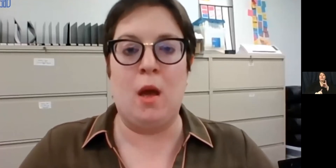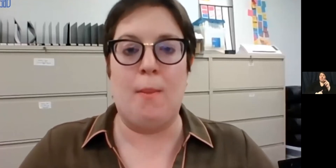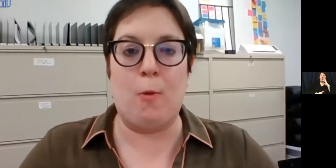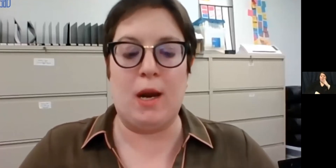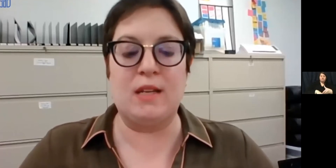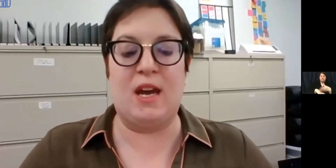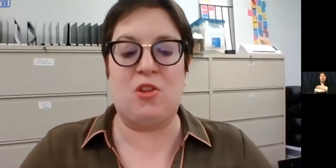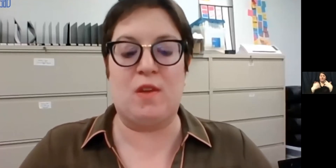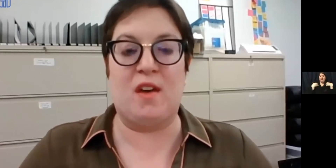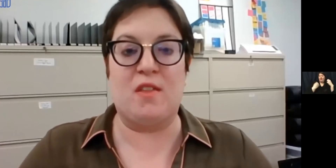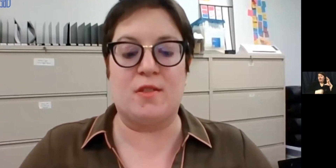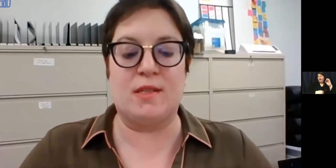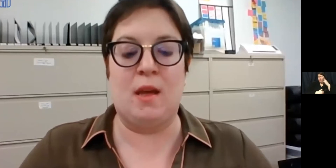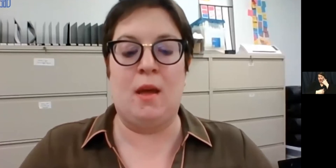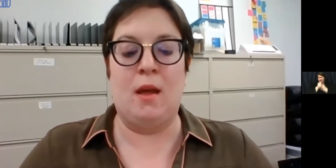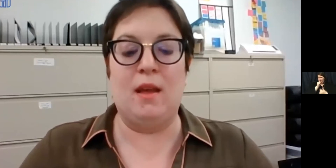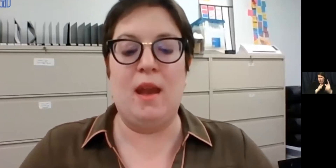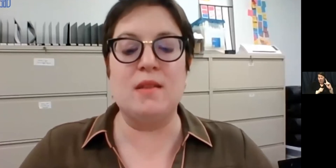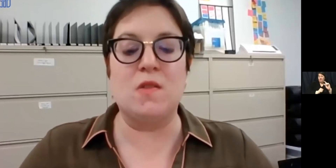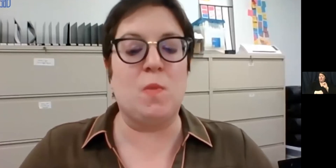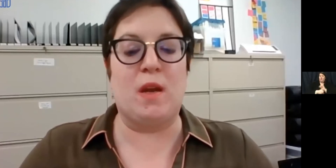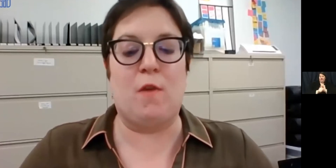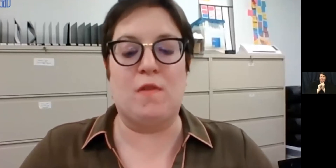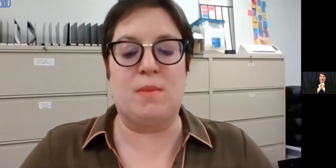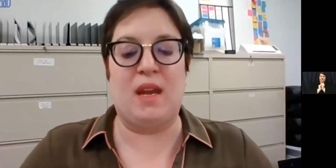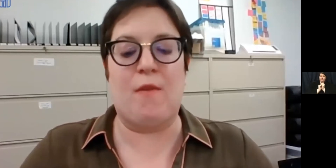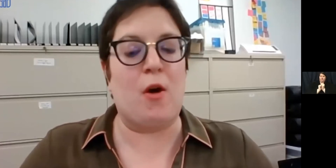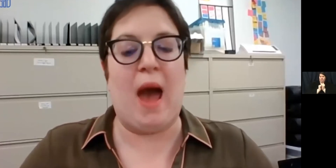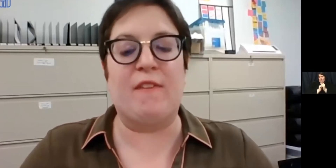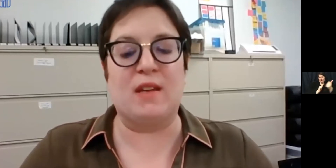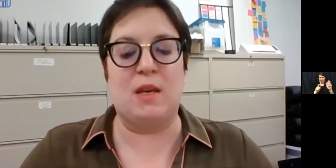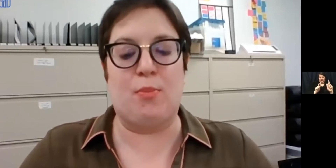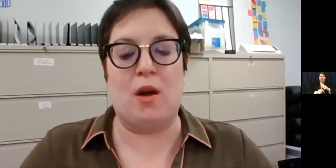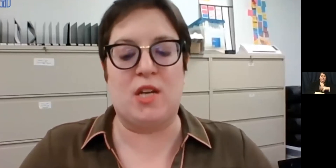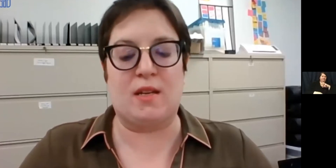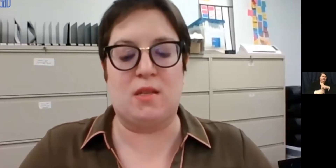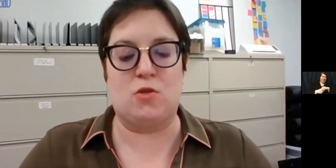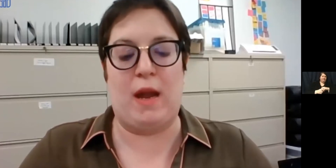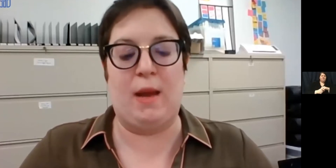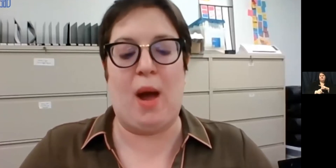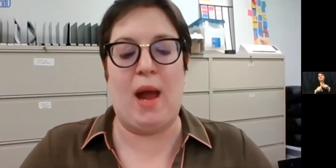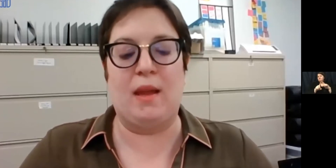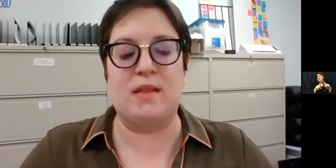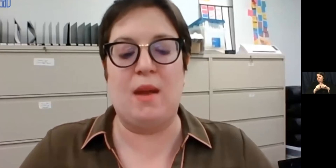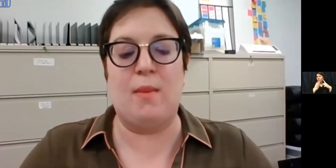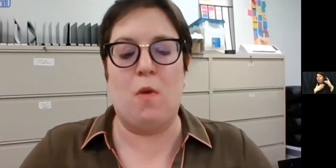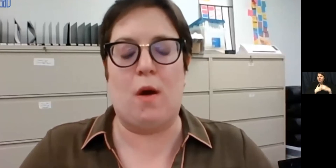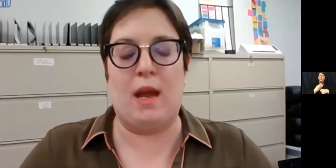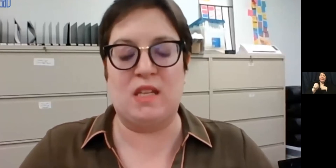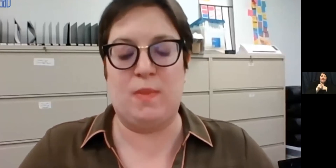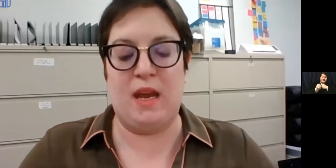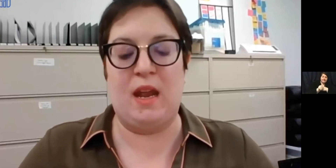everyone by working together with others. Lynn has also been involved in many of our advocacy projects, training pilots